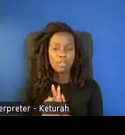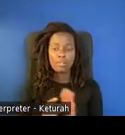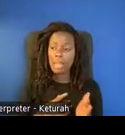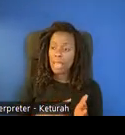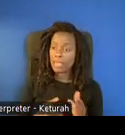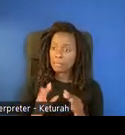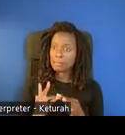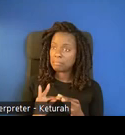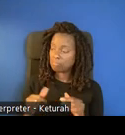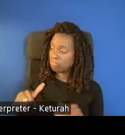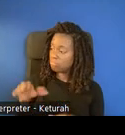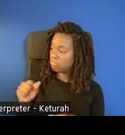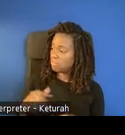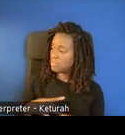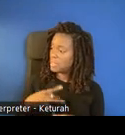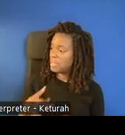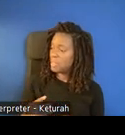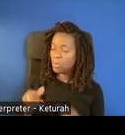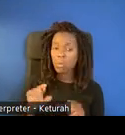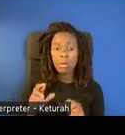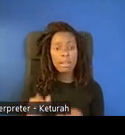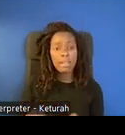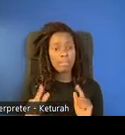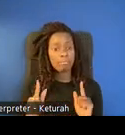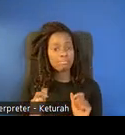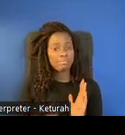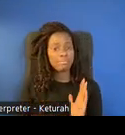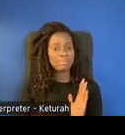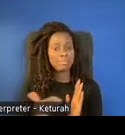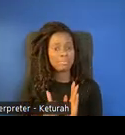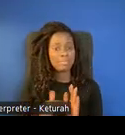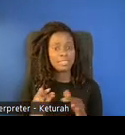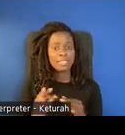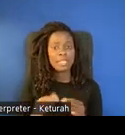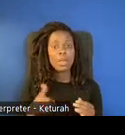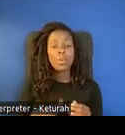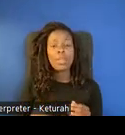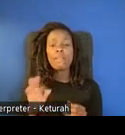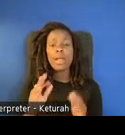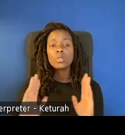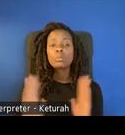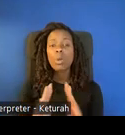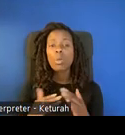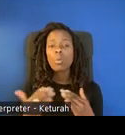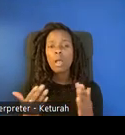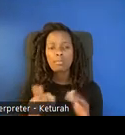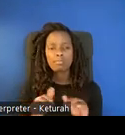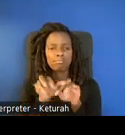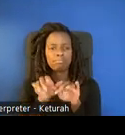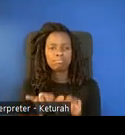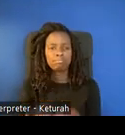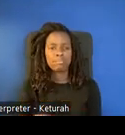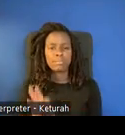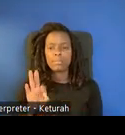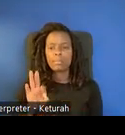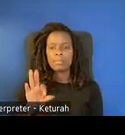yes, they like it. Or they can retake the picture and they can say, we found a small flower and they get to put in